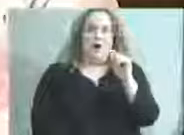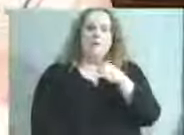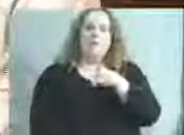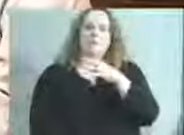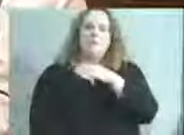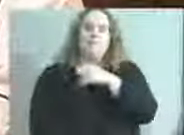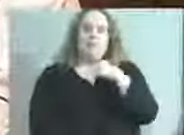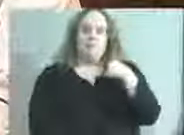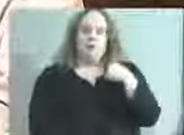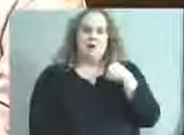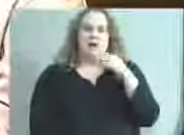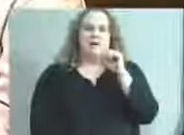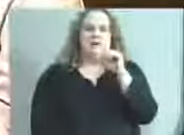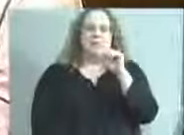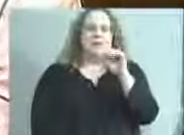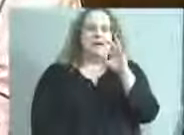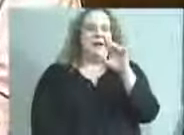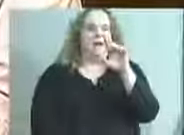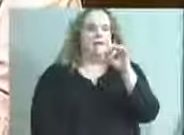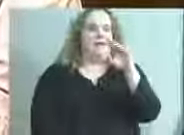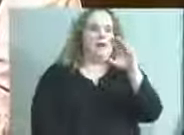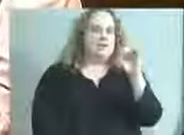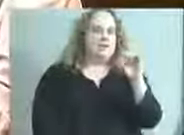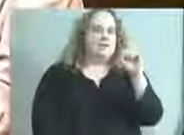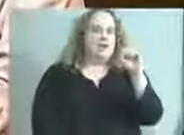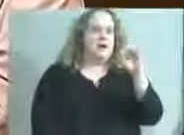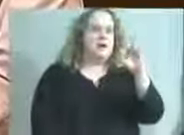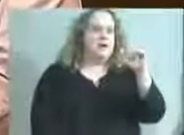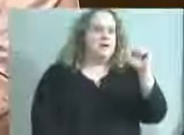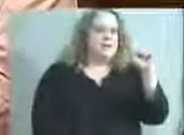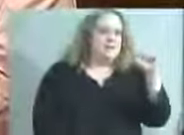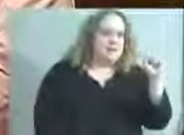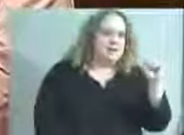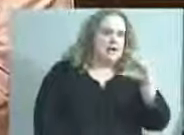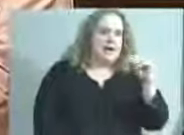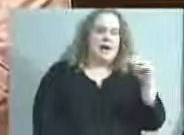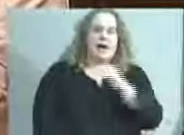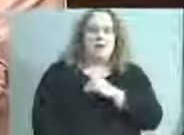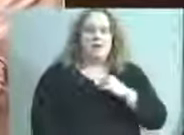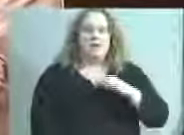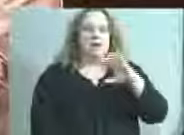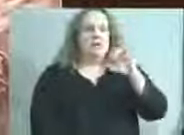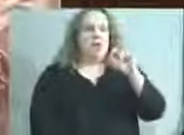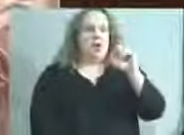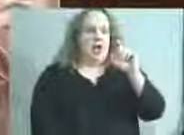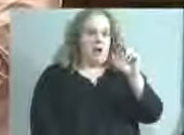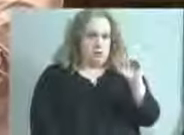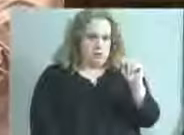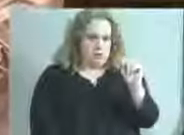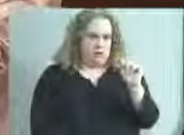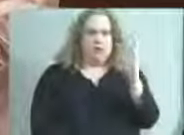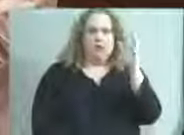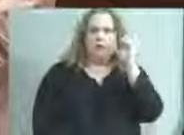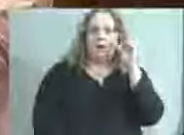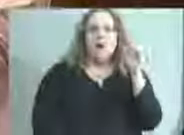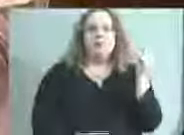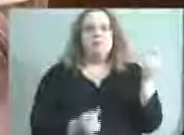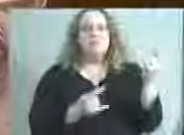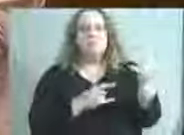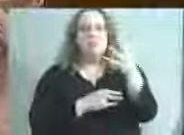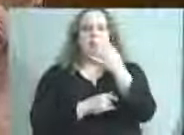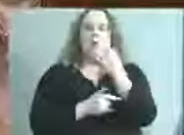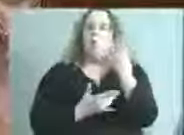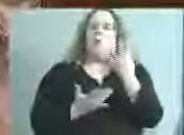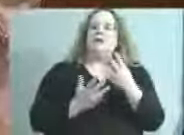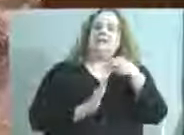Catholic Church, a member of Congregation of Clown. Every year, Clown gathers together hundreds of families across the city to listen to personal stories about what